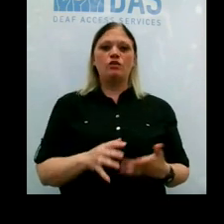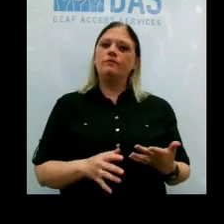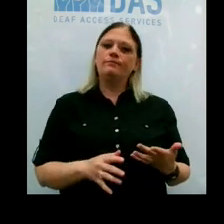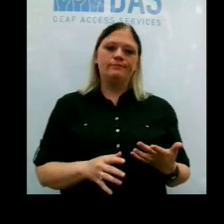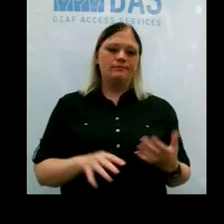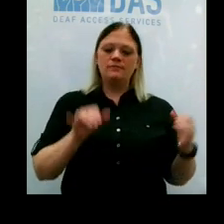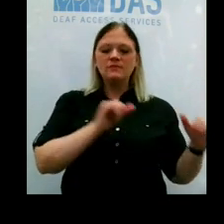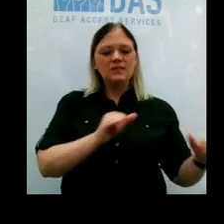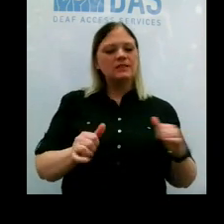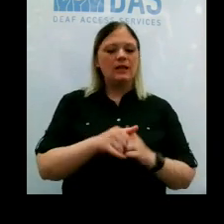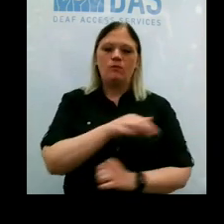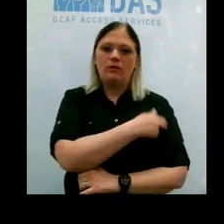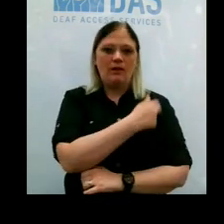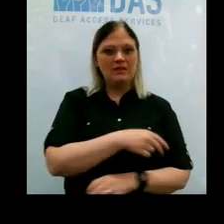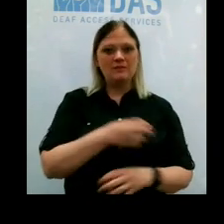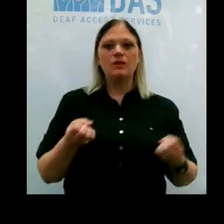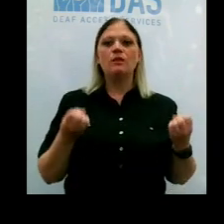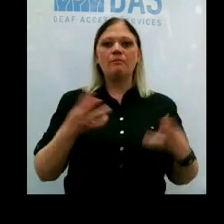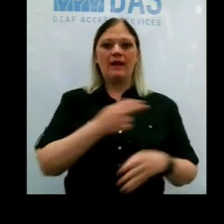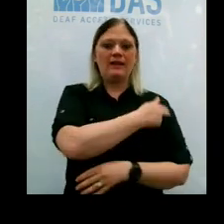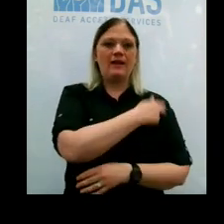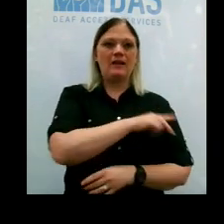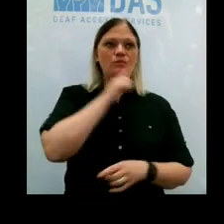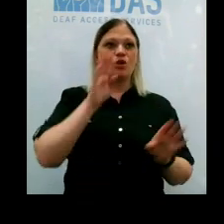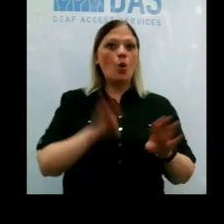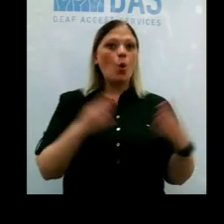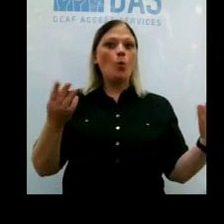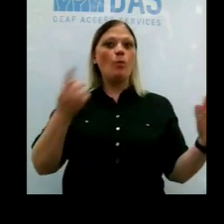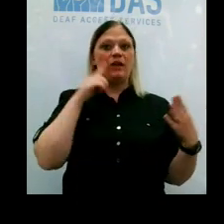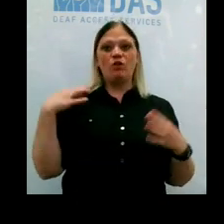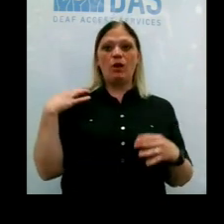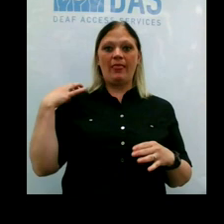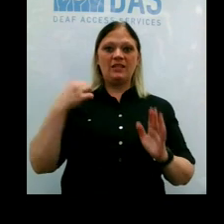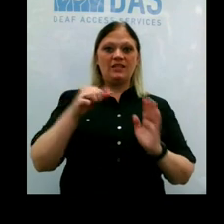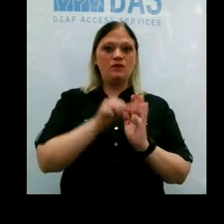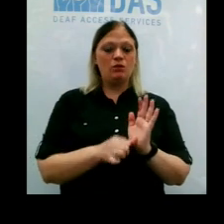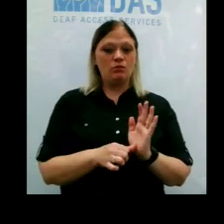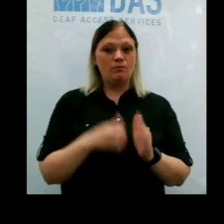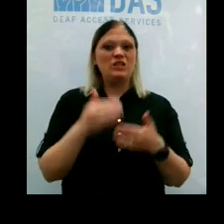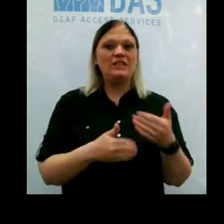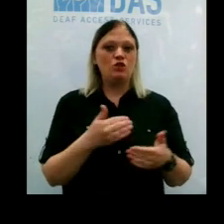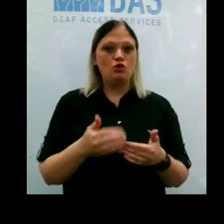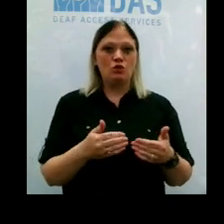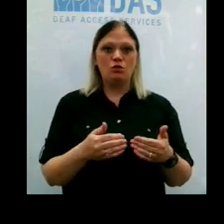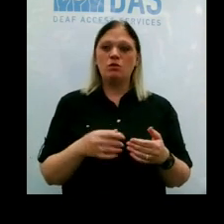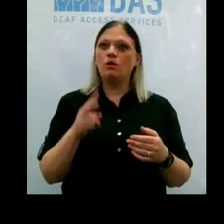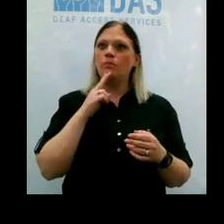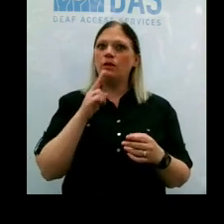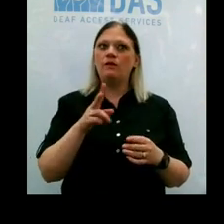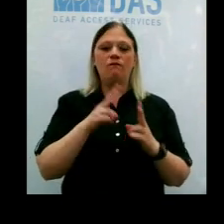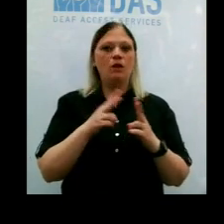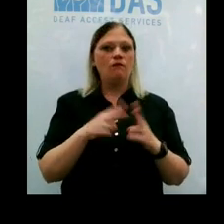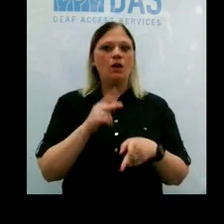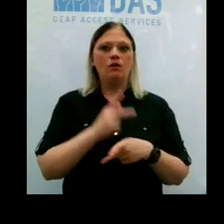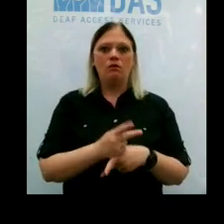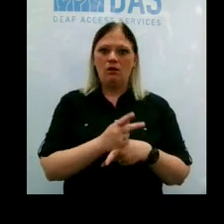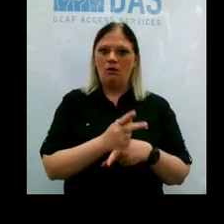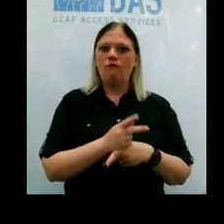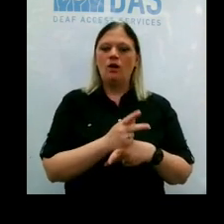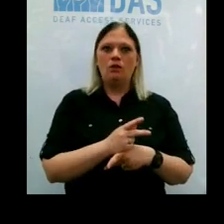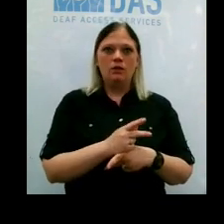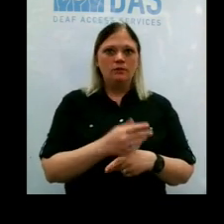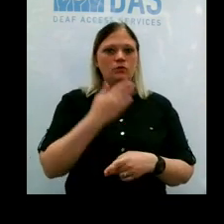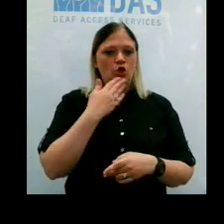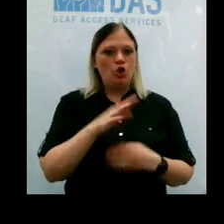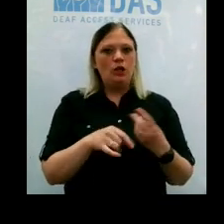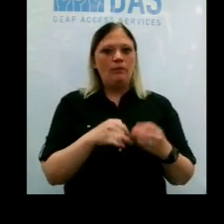hospitals. And we know many of the hospitals are opening up for elective procedures. Again, they're being super vigilant. If anybody has an elective procedure scheduled,